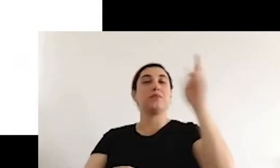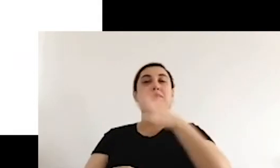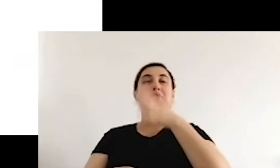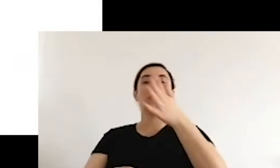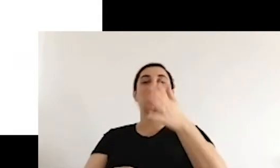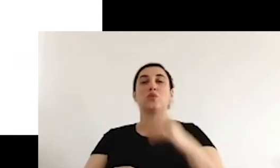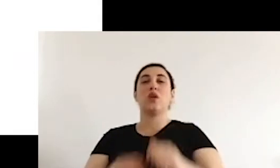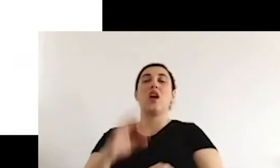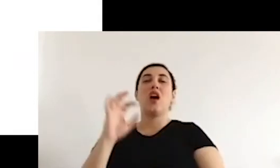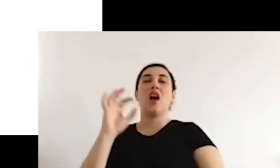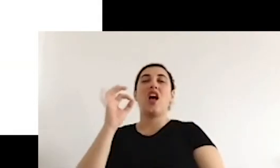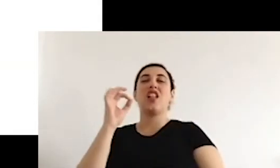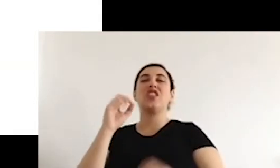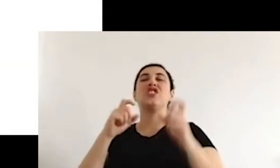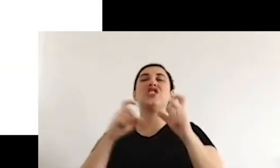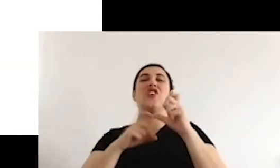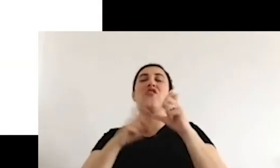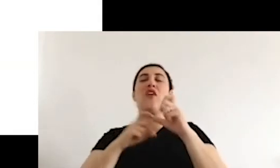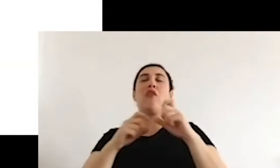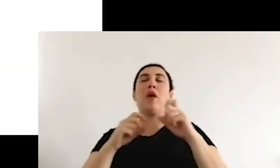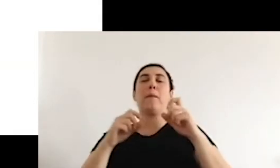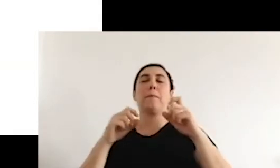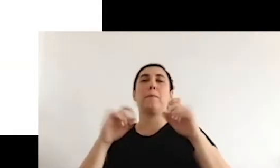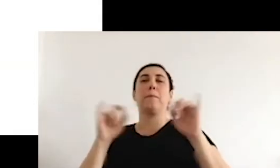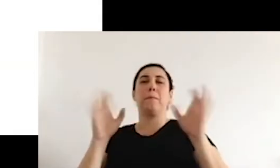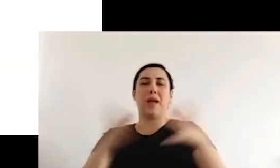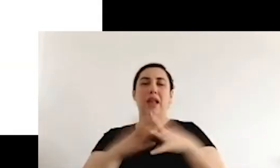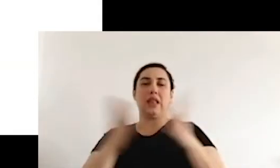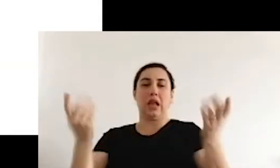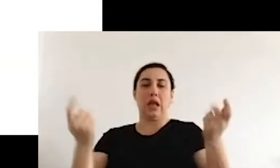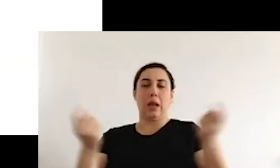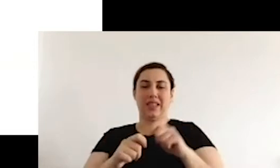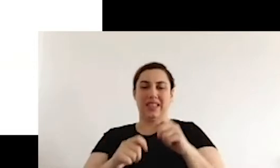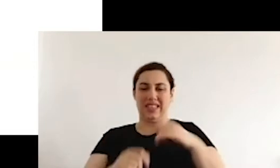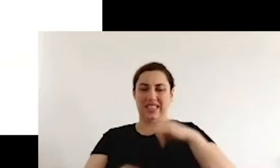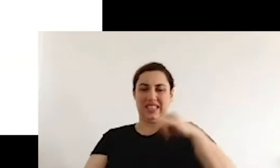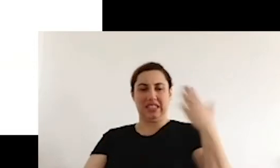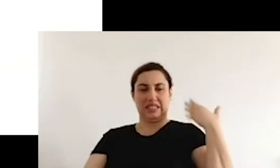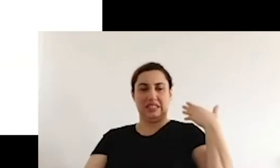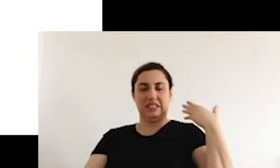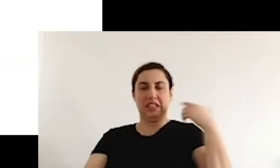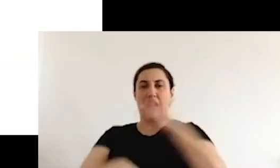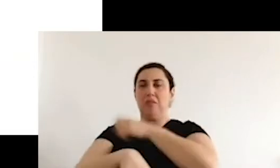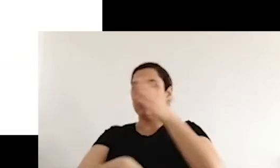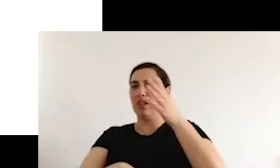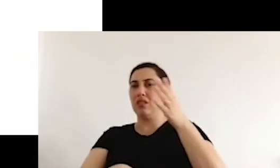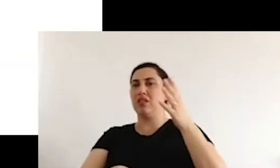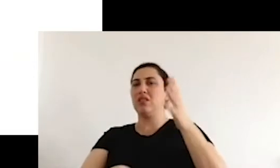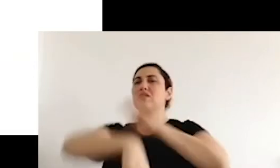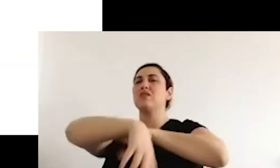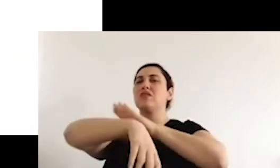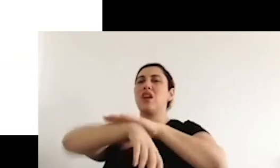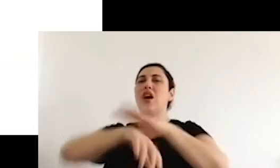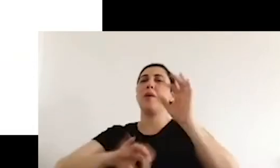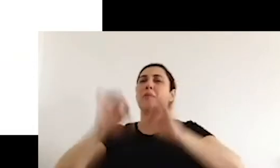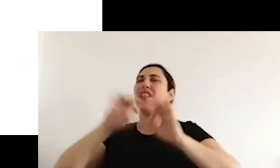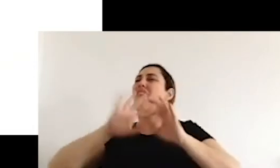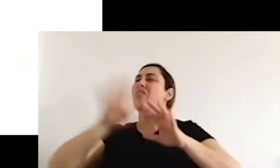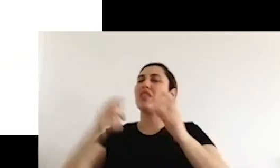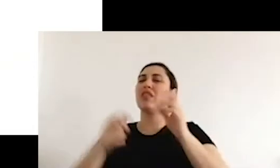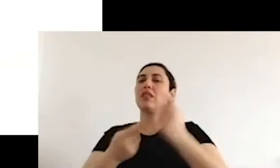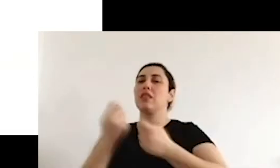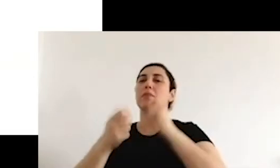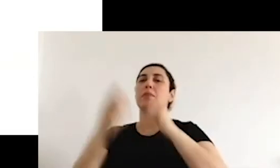us. In Greece, the Golden Dawn Party was shut down. Likewise, in Germany, a number of right-wing